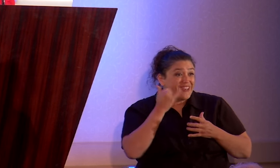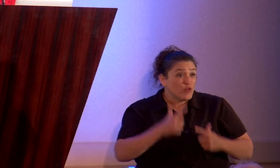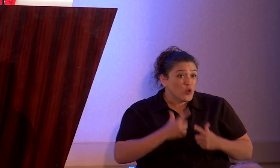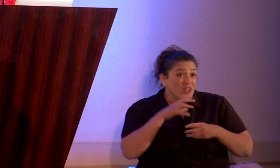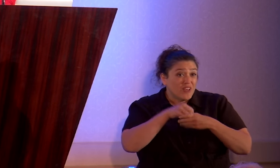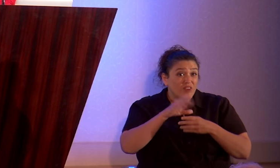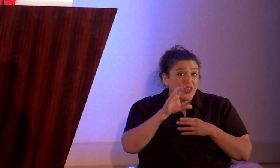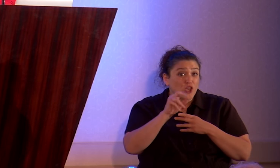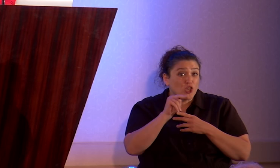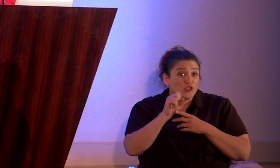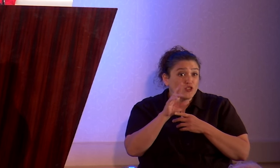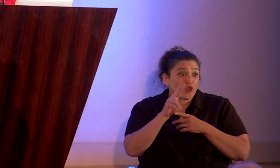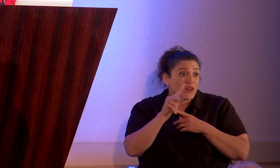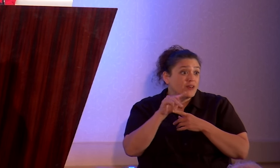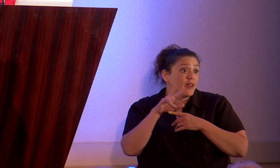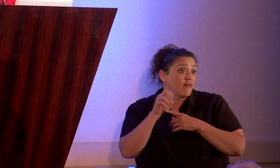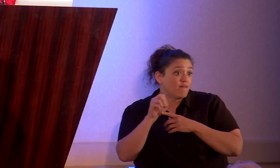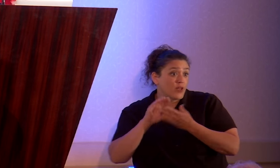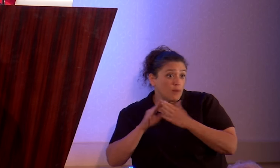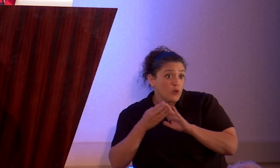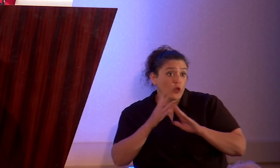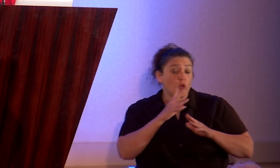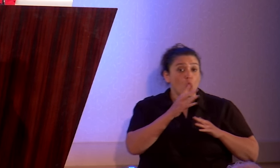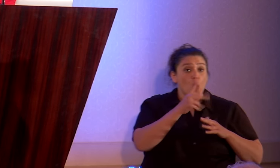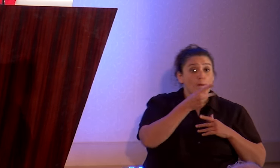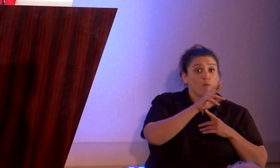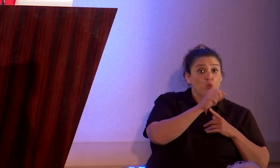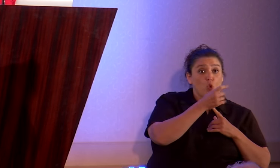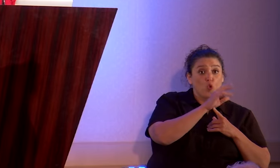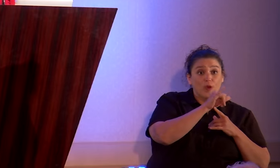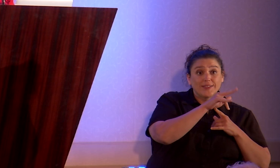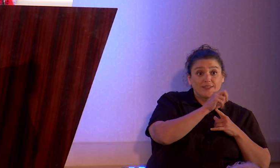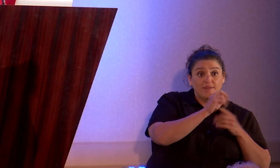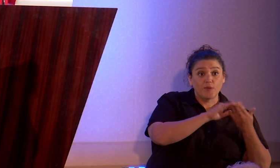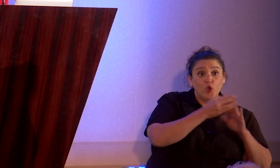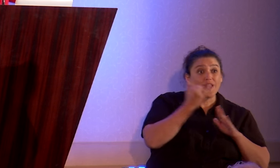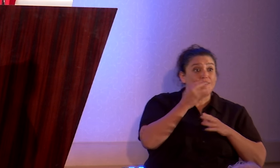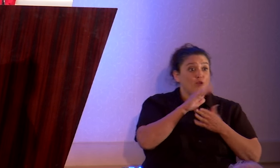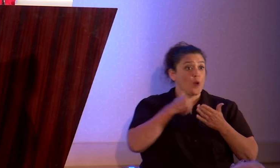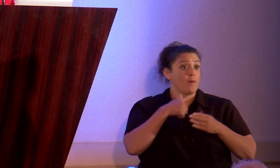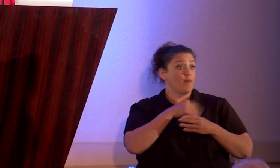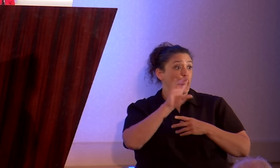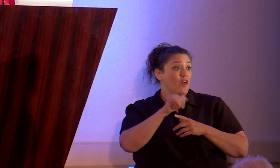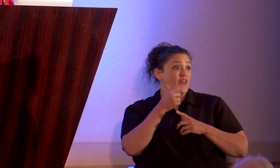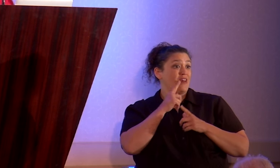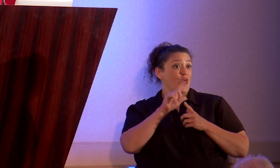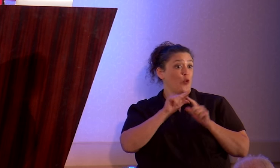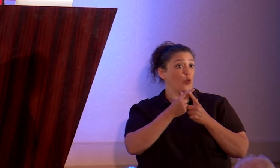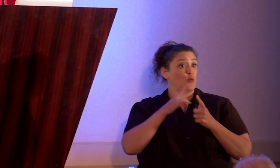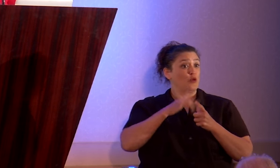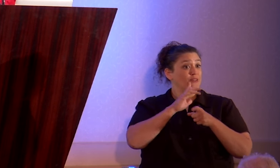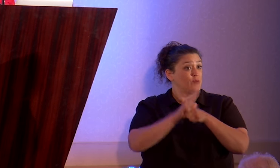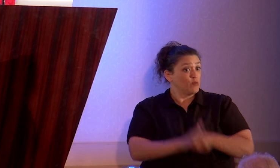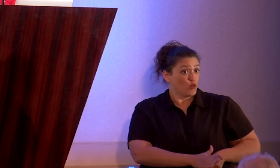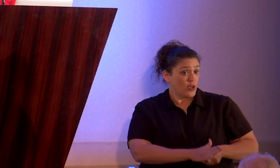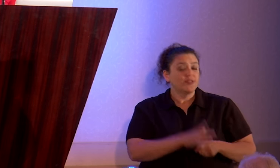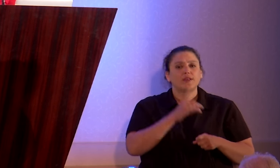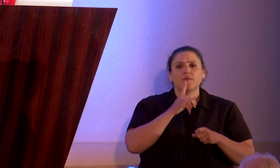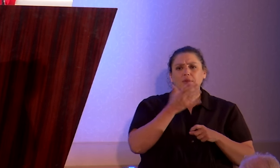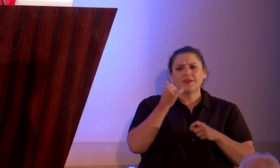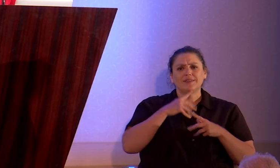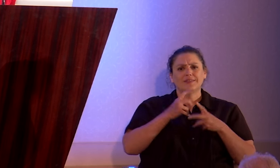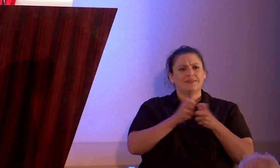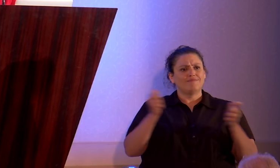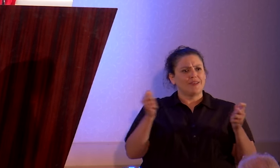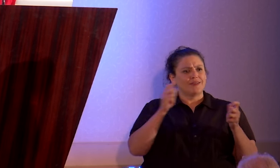community, a progressive community, if you're a member of another marginalized group, and lots of other specific circumstances, because coming out is different